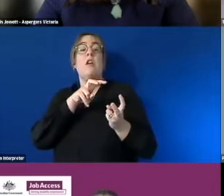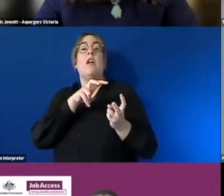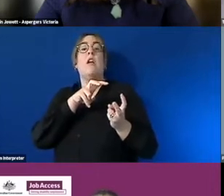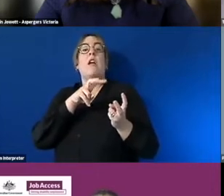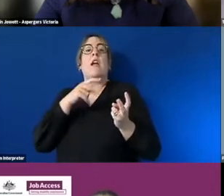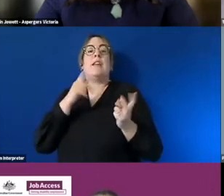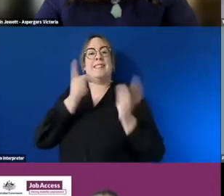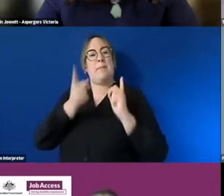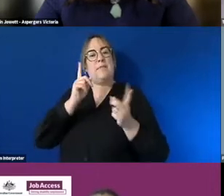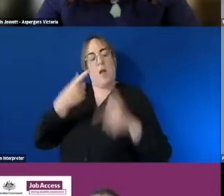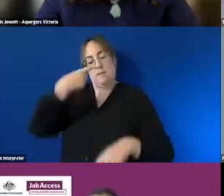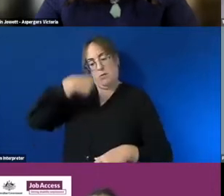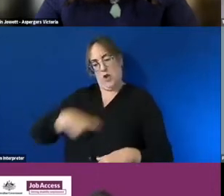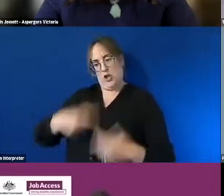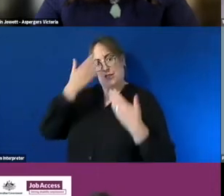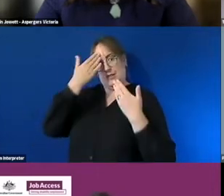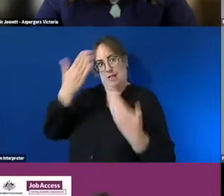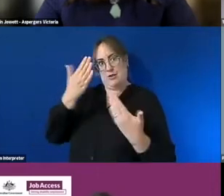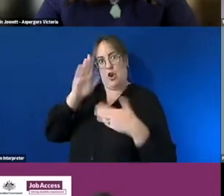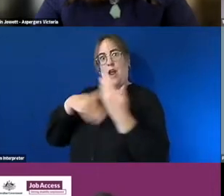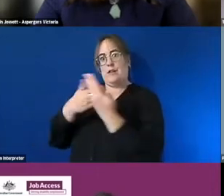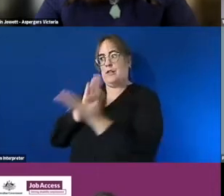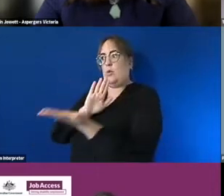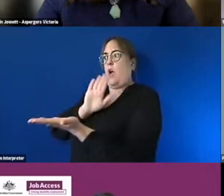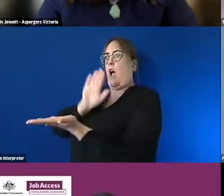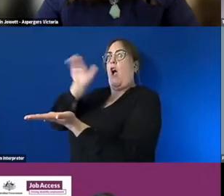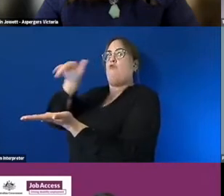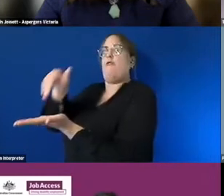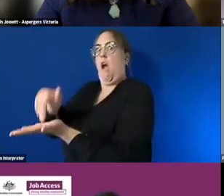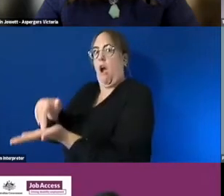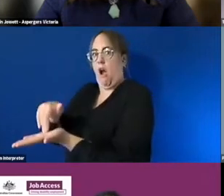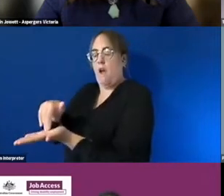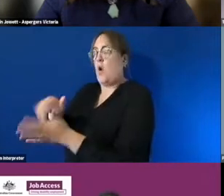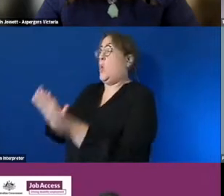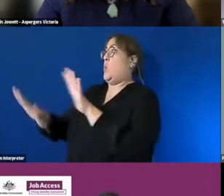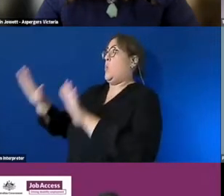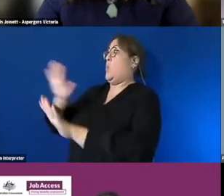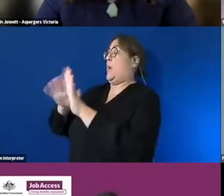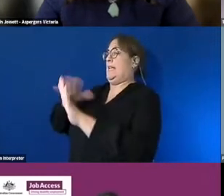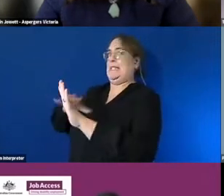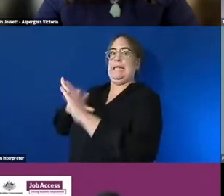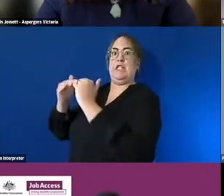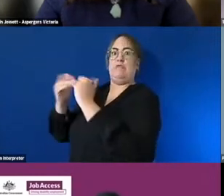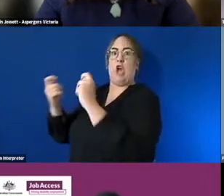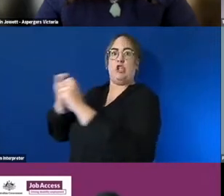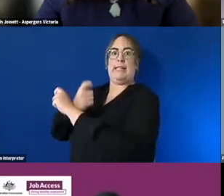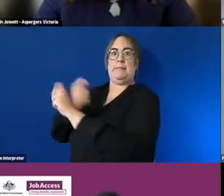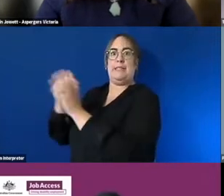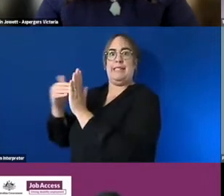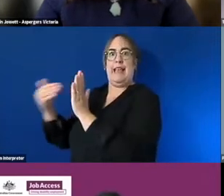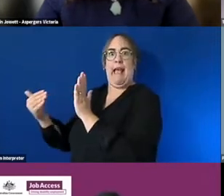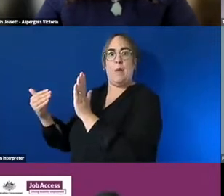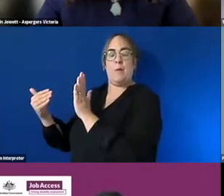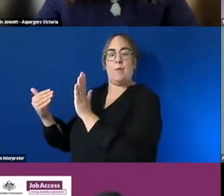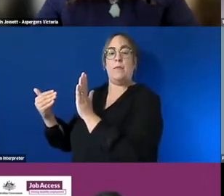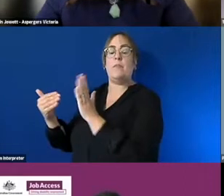that situation so if there is some way that you can predict the adjustments they might require i mean we do provide advice around